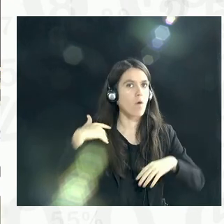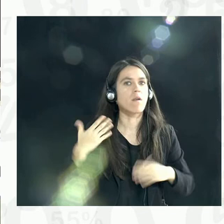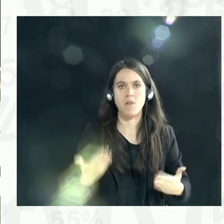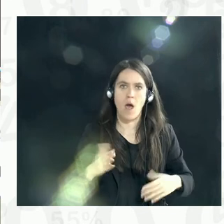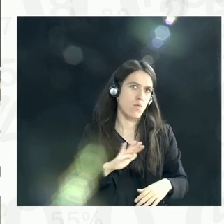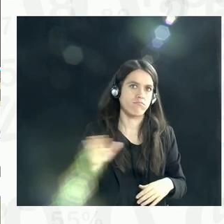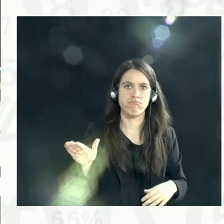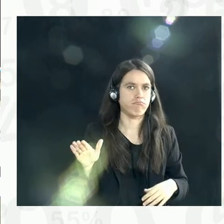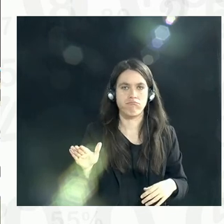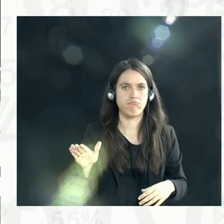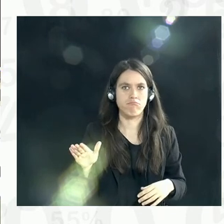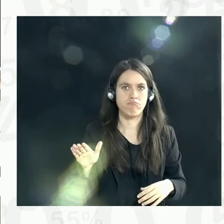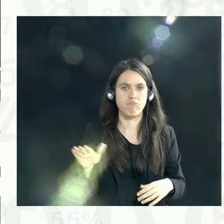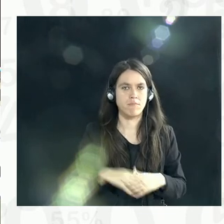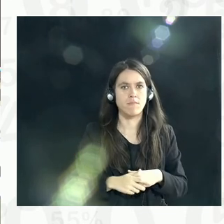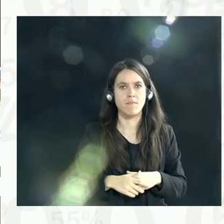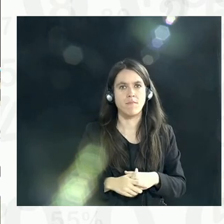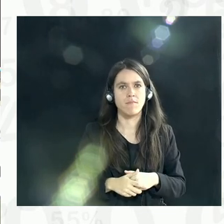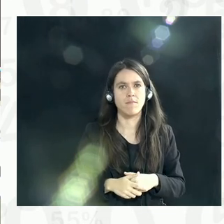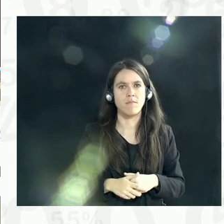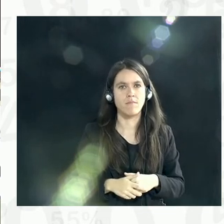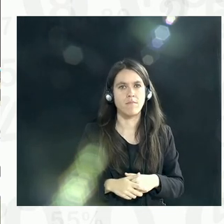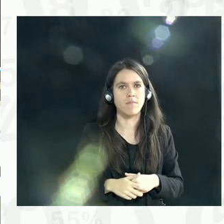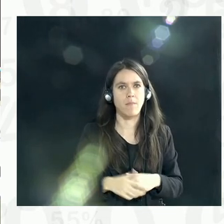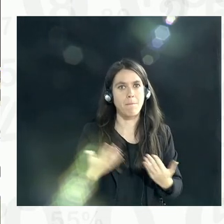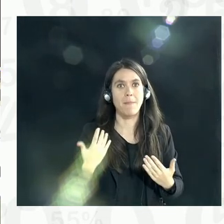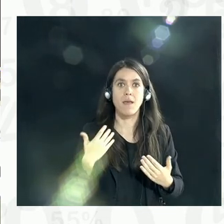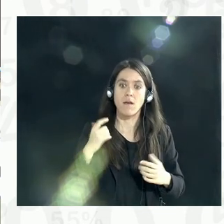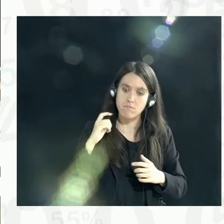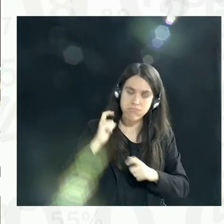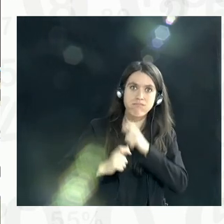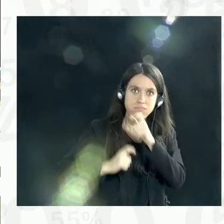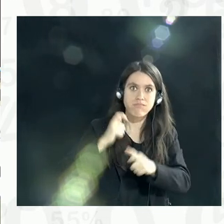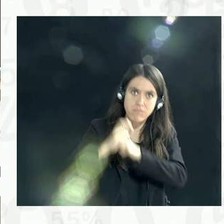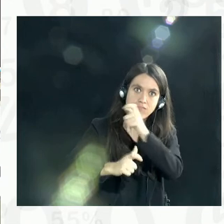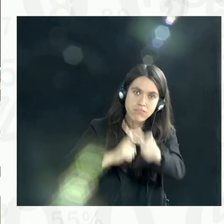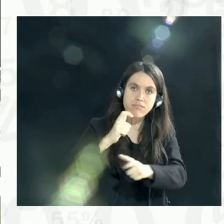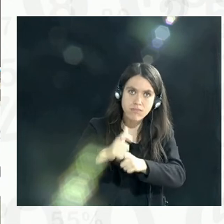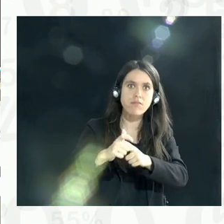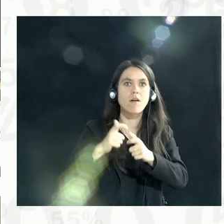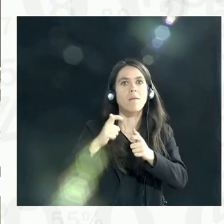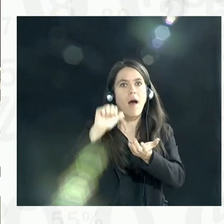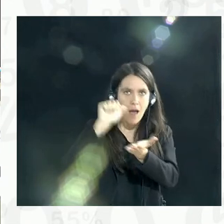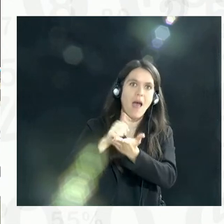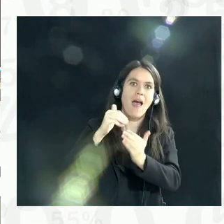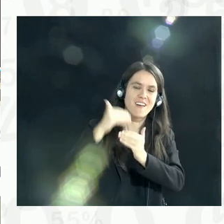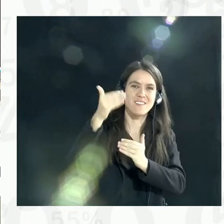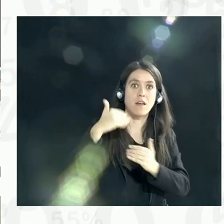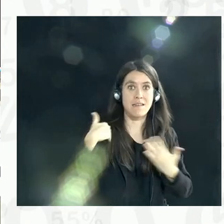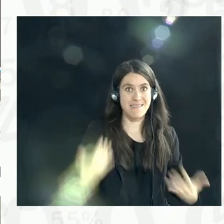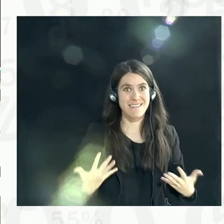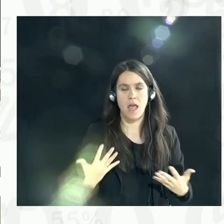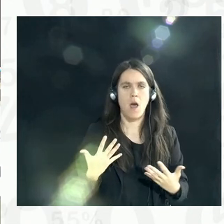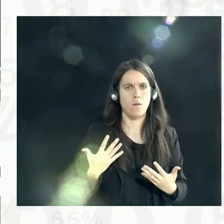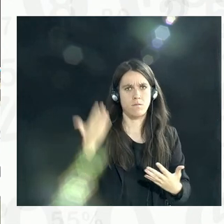it had to pass through State House. State some ten years back, and then the president would